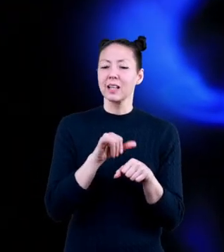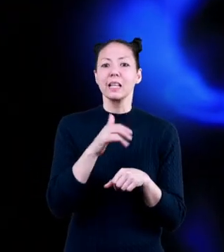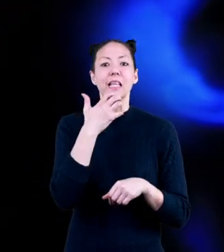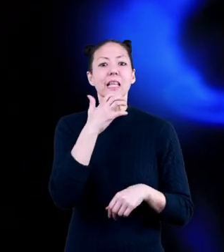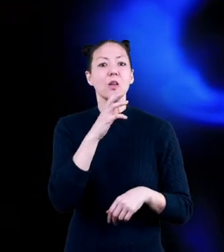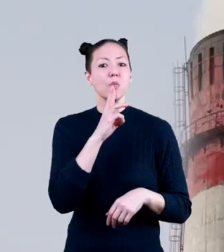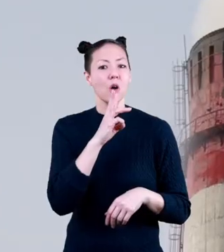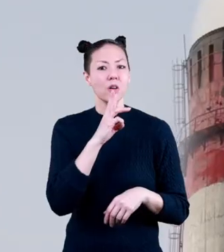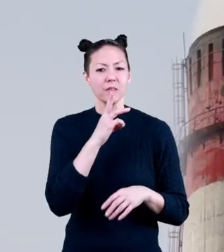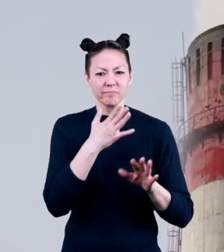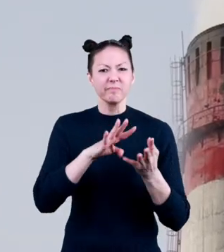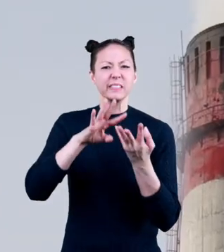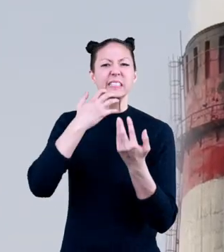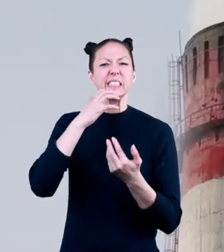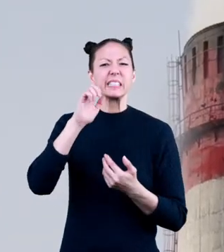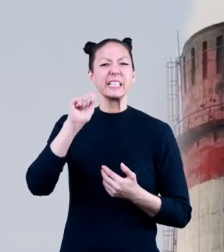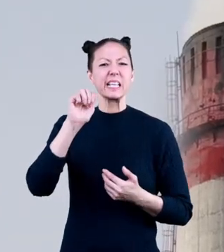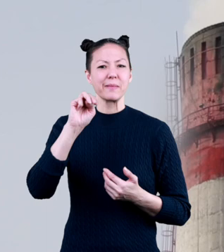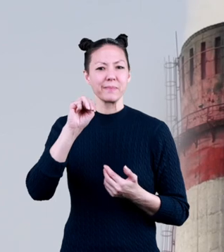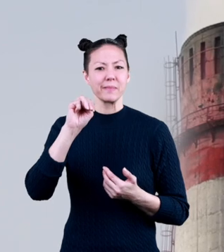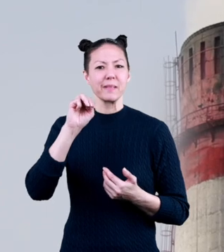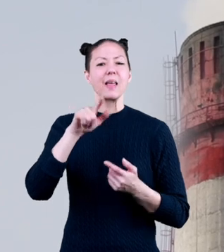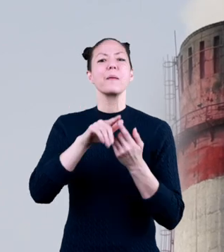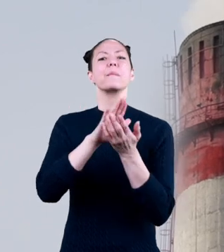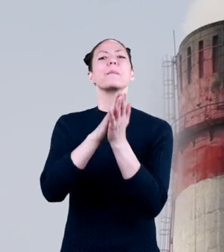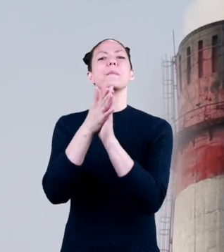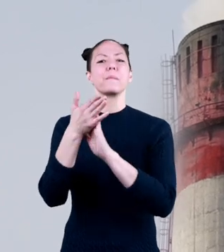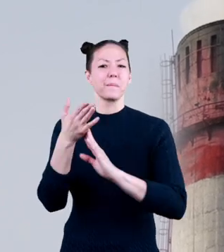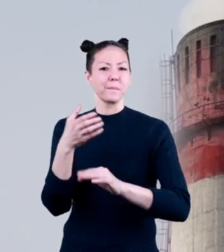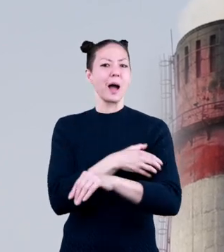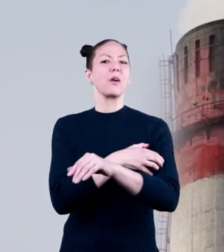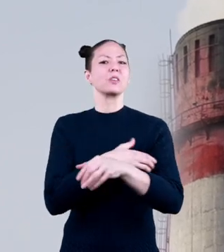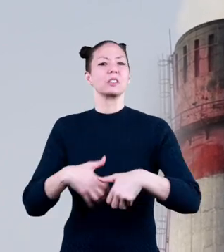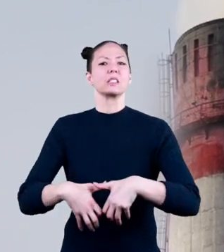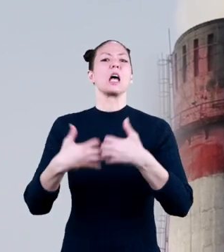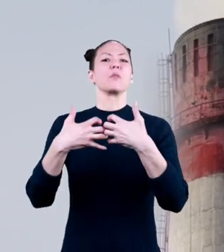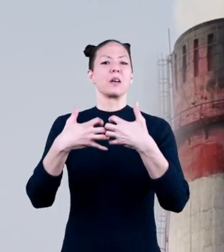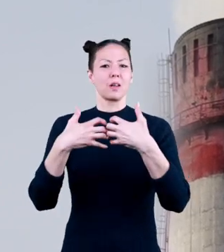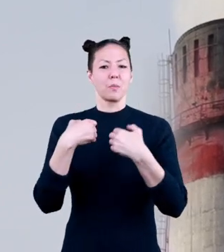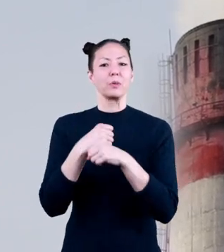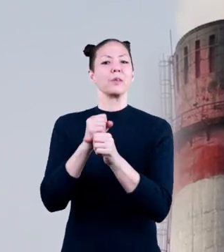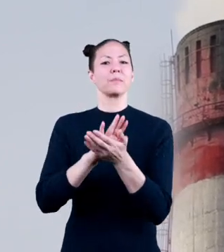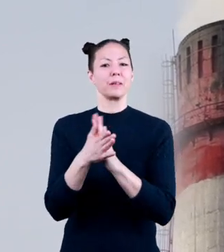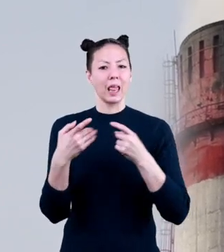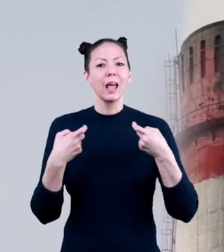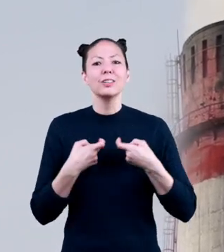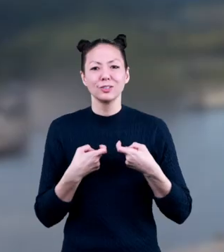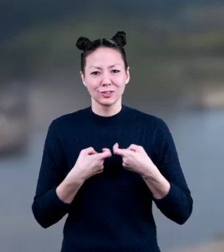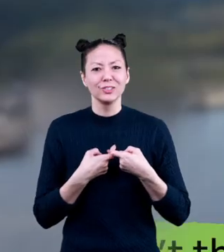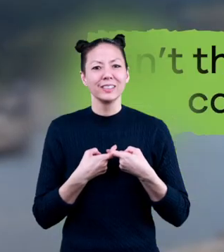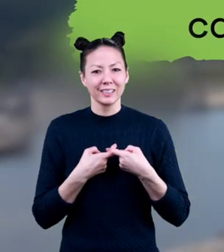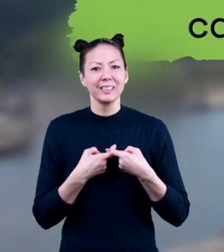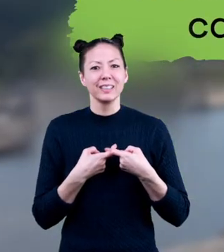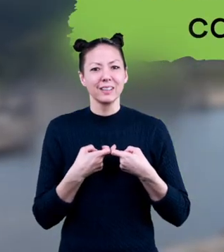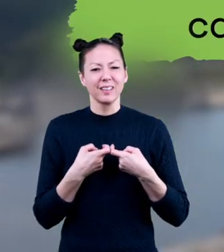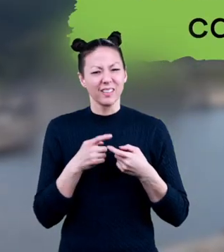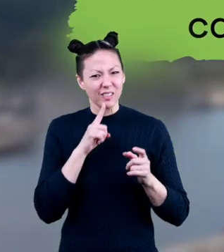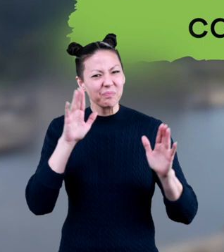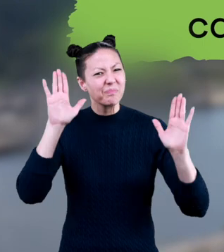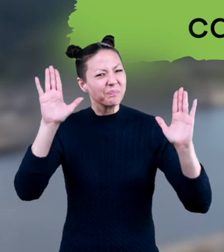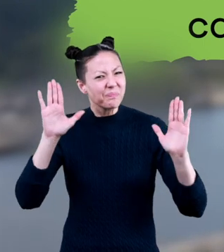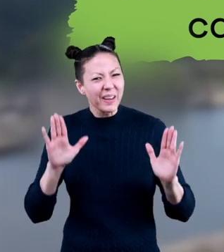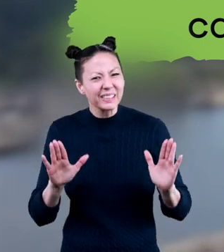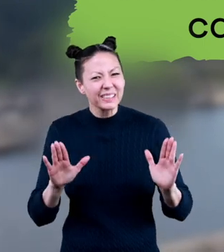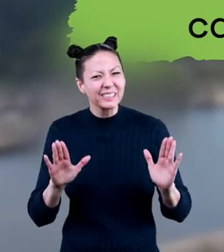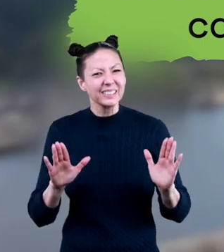into steam. That steam then powers a generator, which produces electricity. Isn't